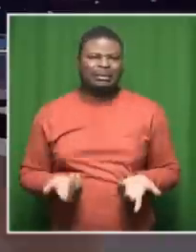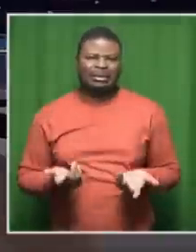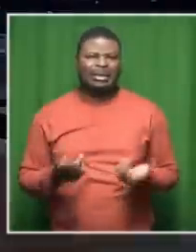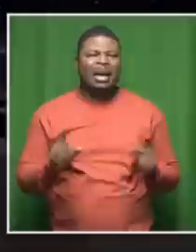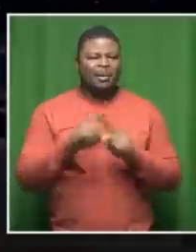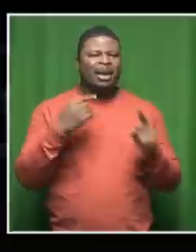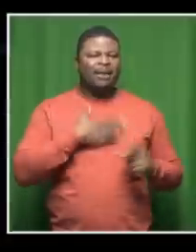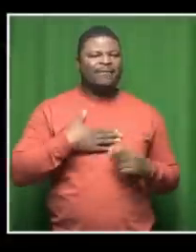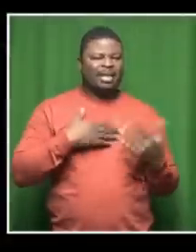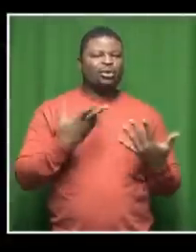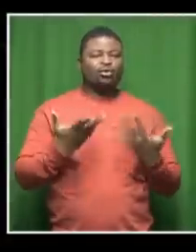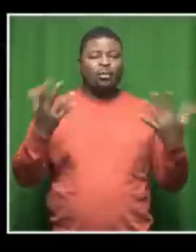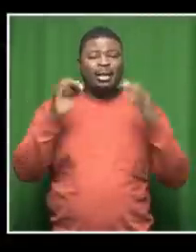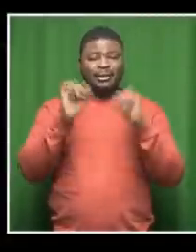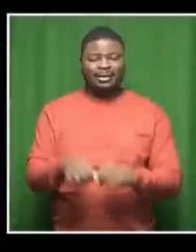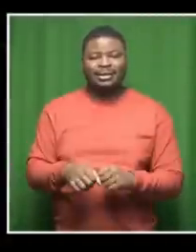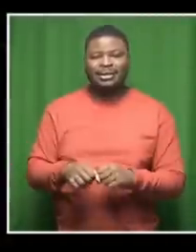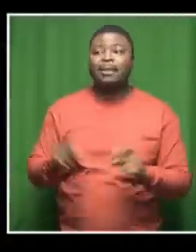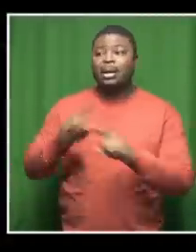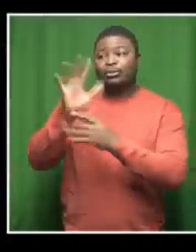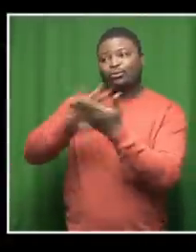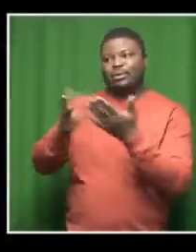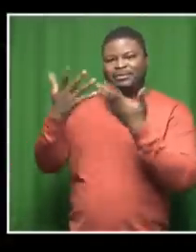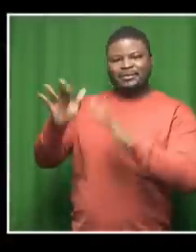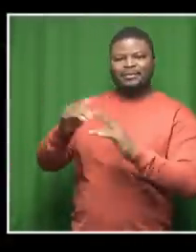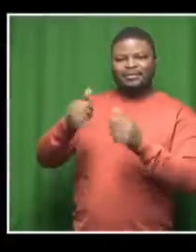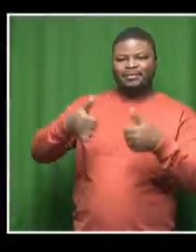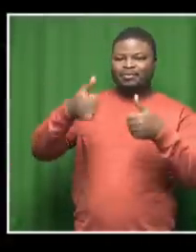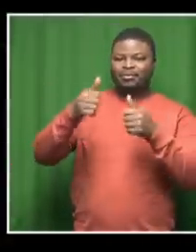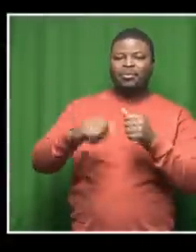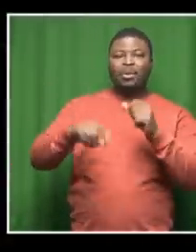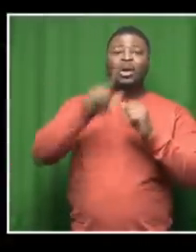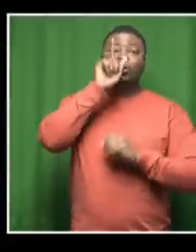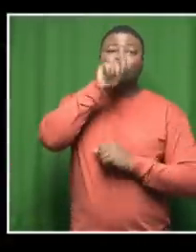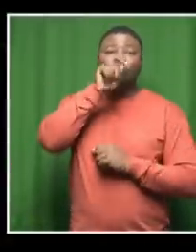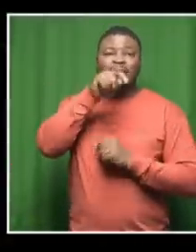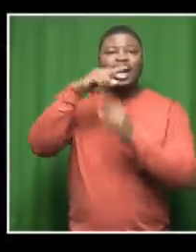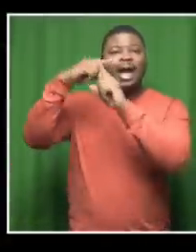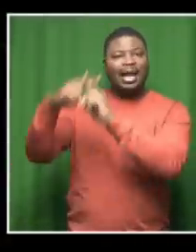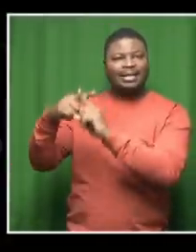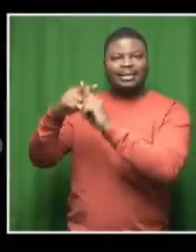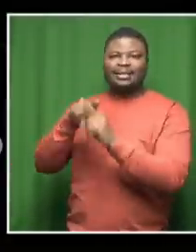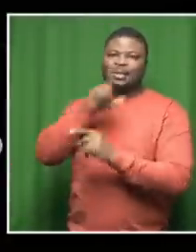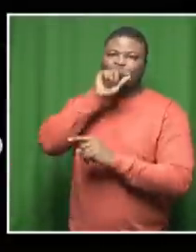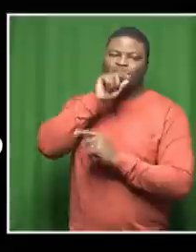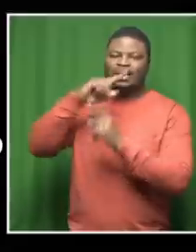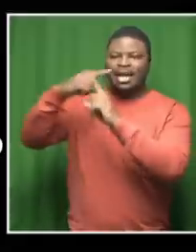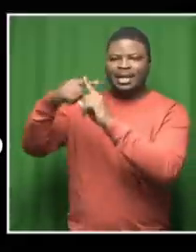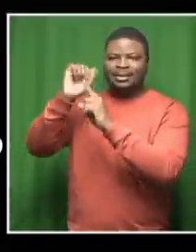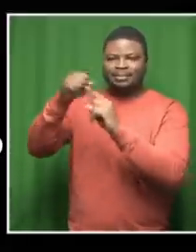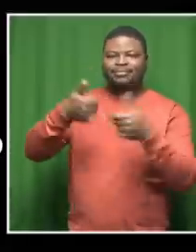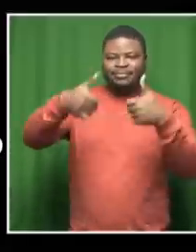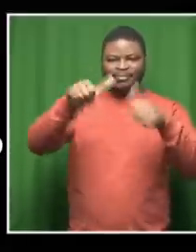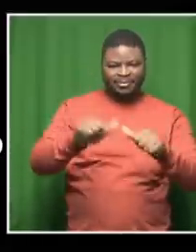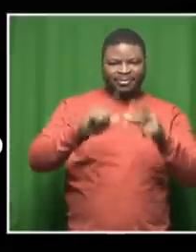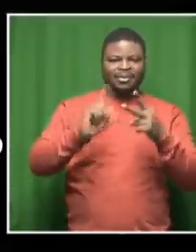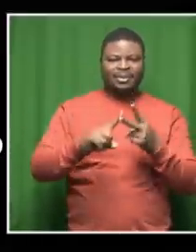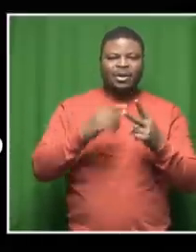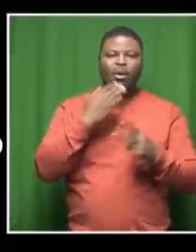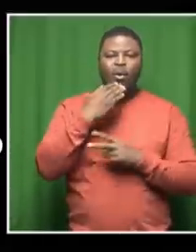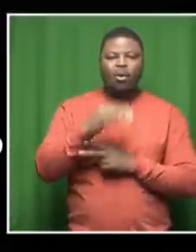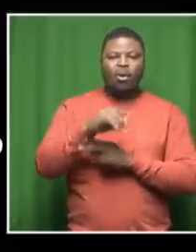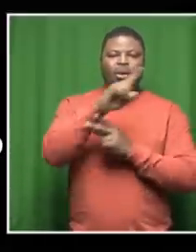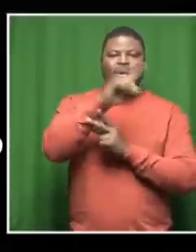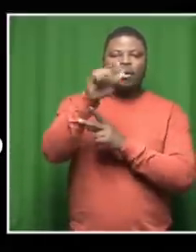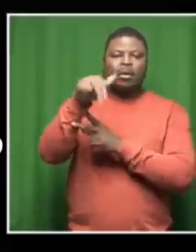it really is anyway that's the story so twitter x that's what's happening yeah zandile kumalo at the center mayua trial continues